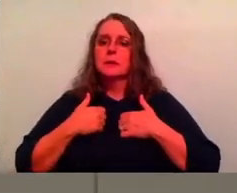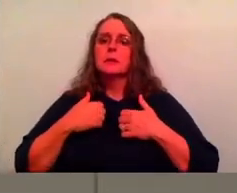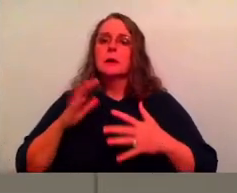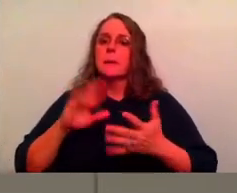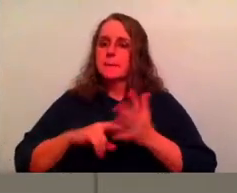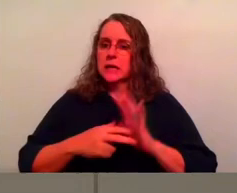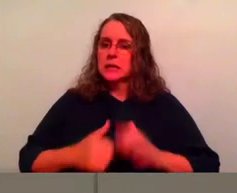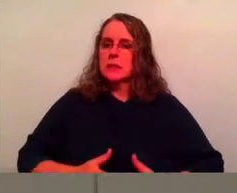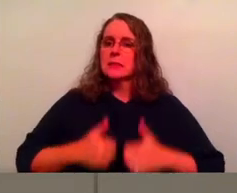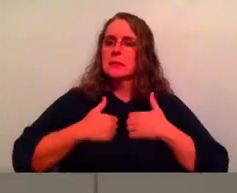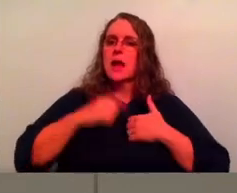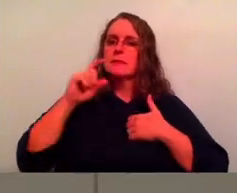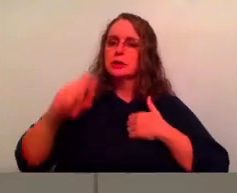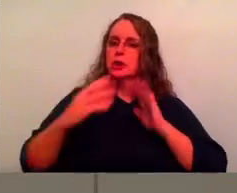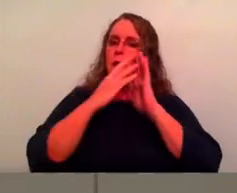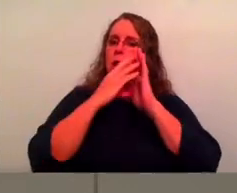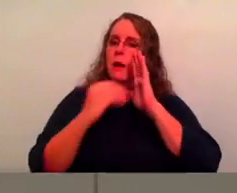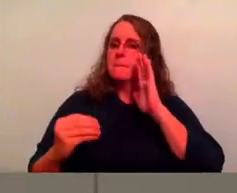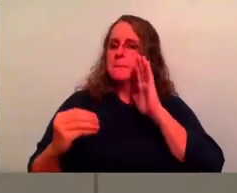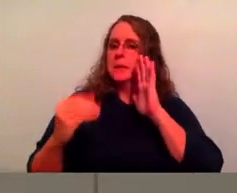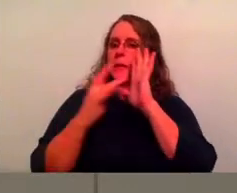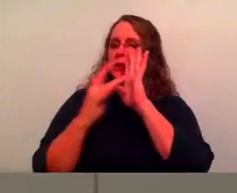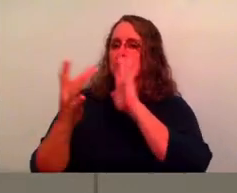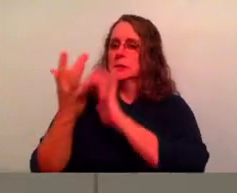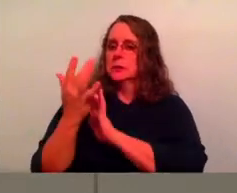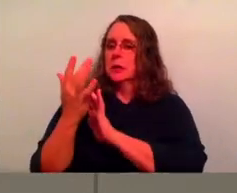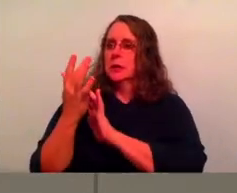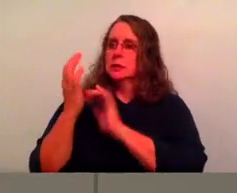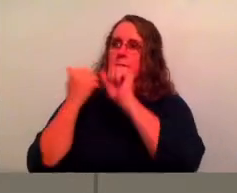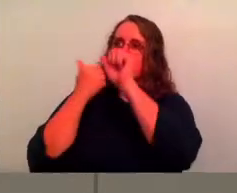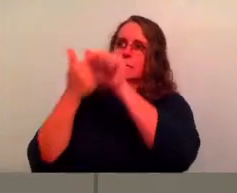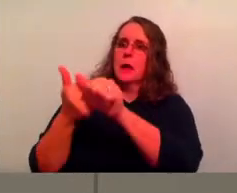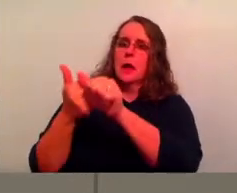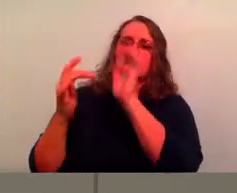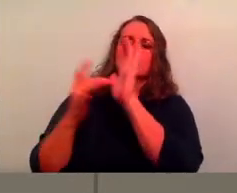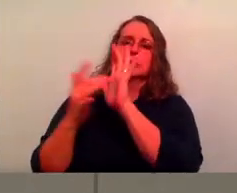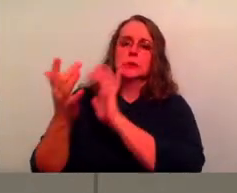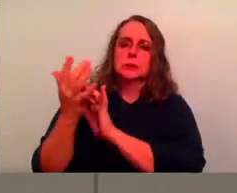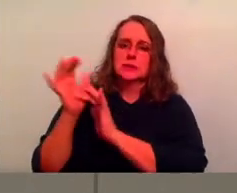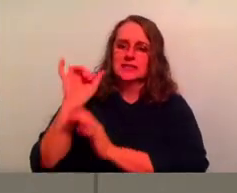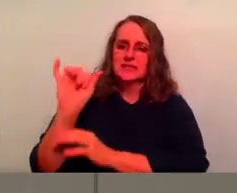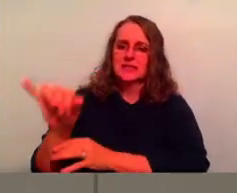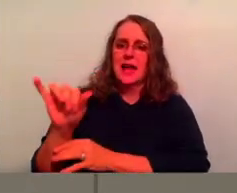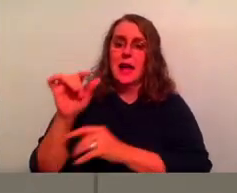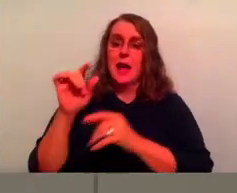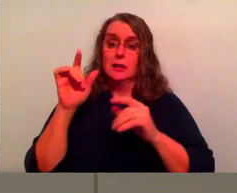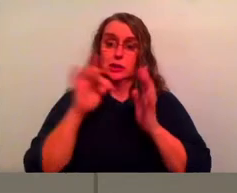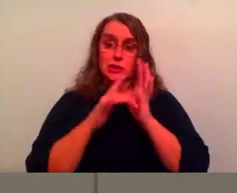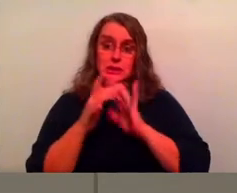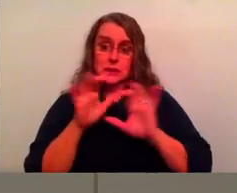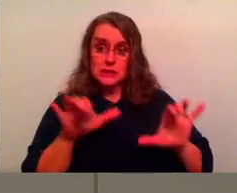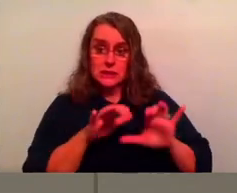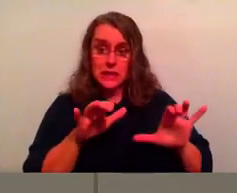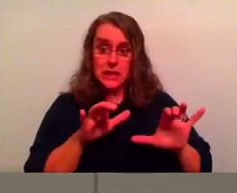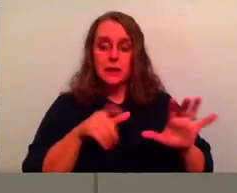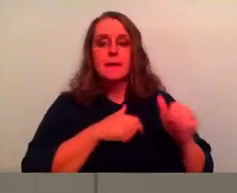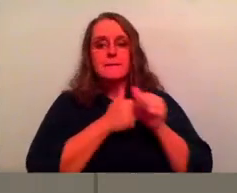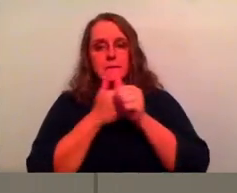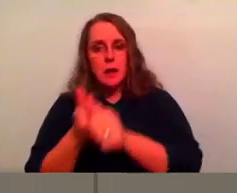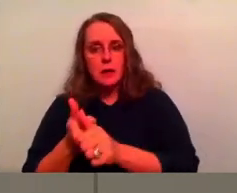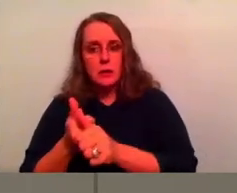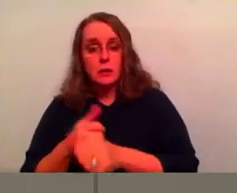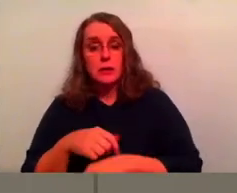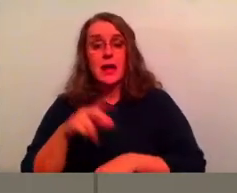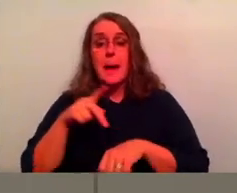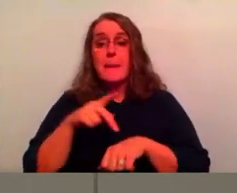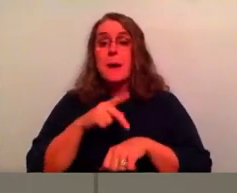living your life after what he has done. Uh, so it's, it's this idea of, I mean, Paul is in chains while he's writing